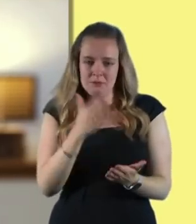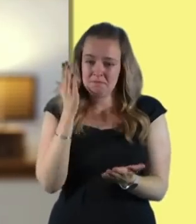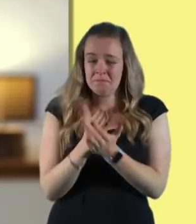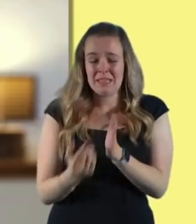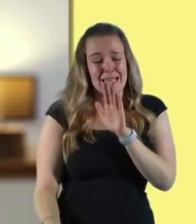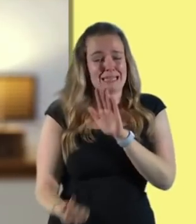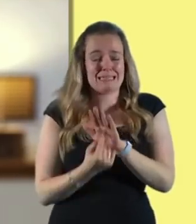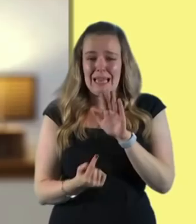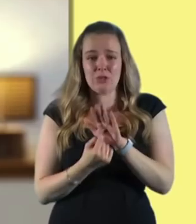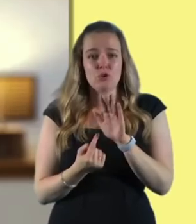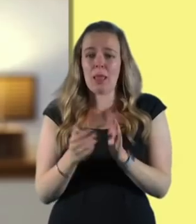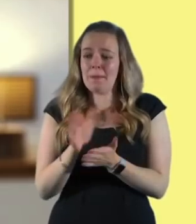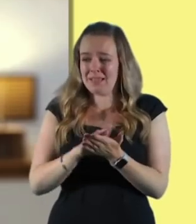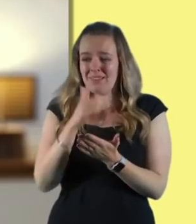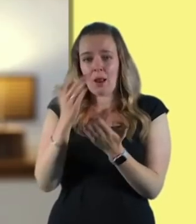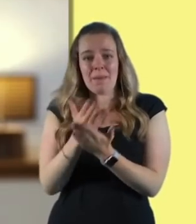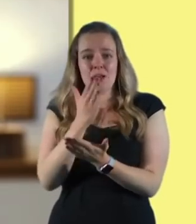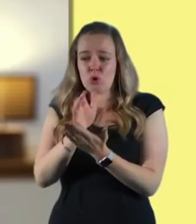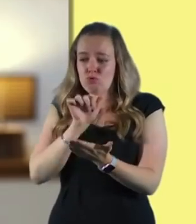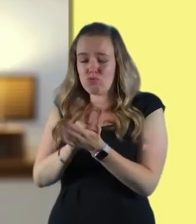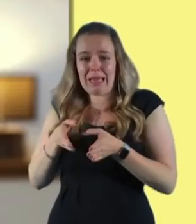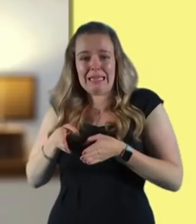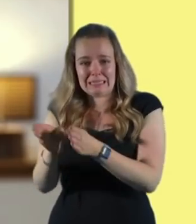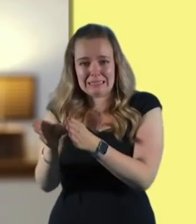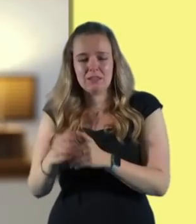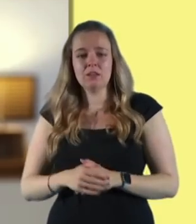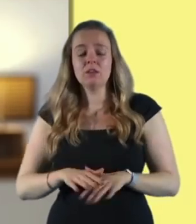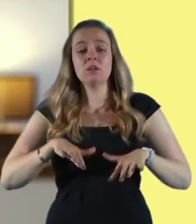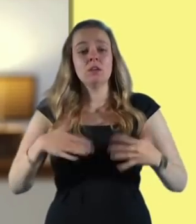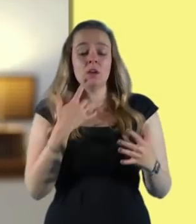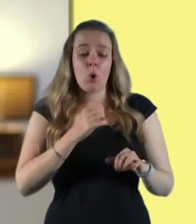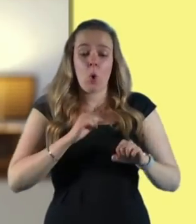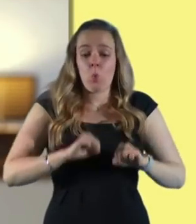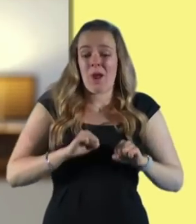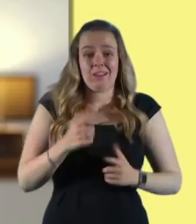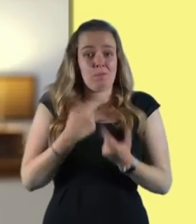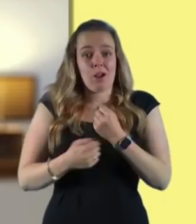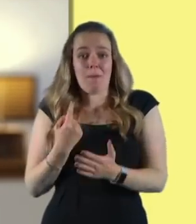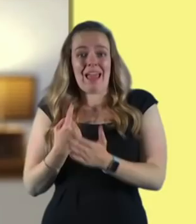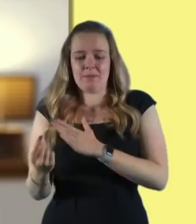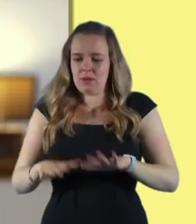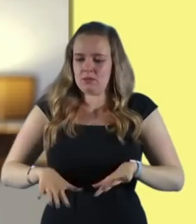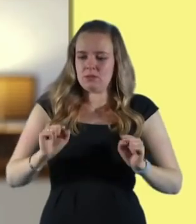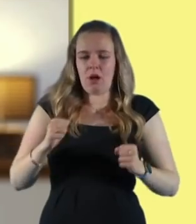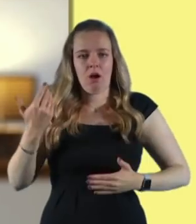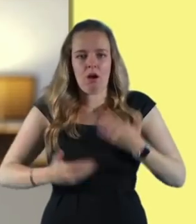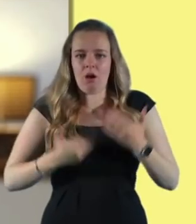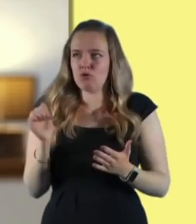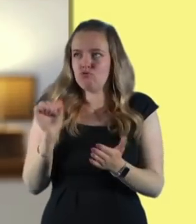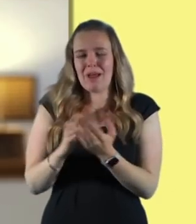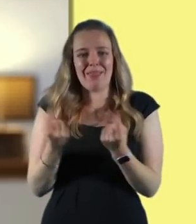getting that right. Of course we won't wait to be independent to start doing the right things now.